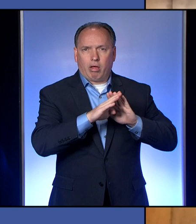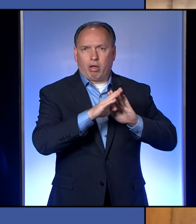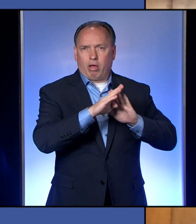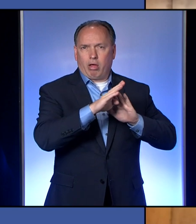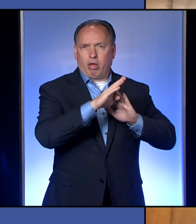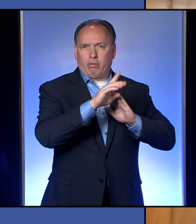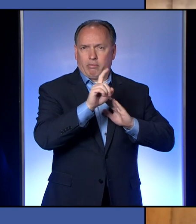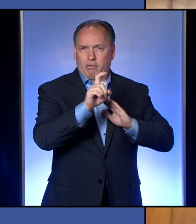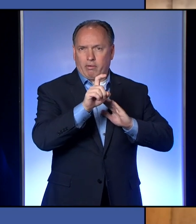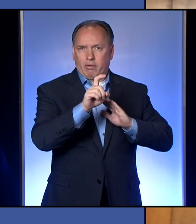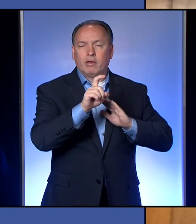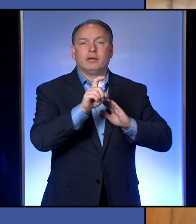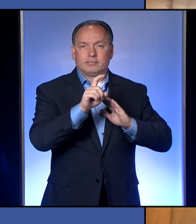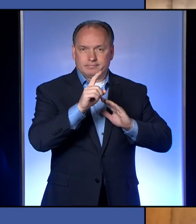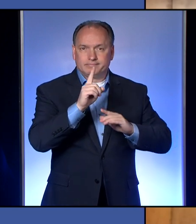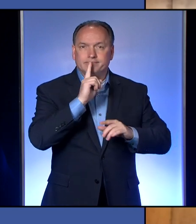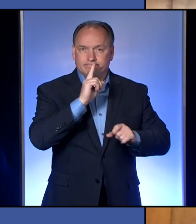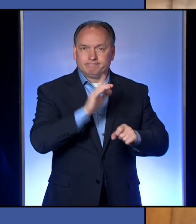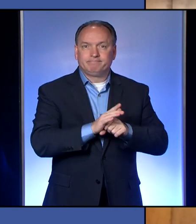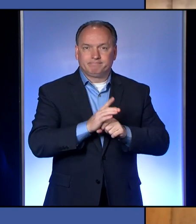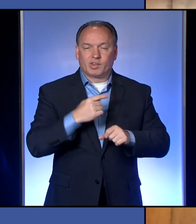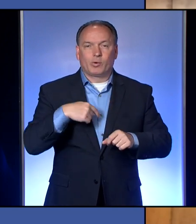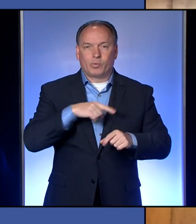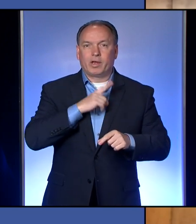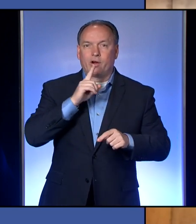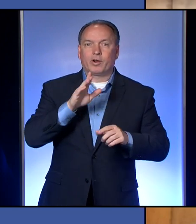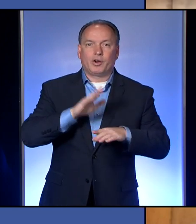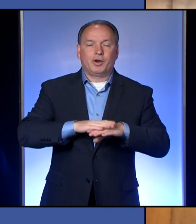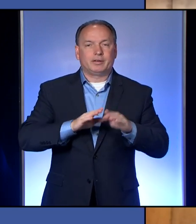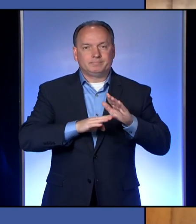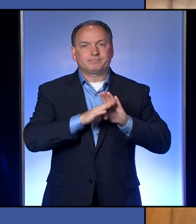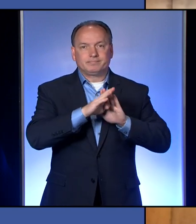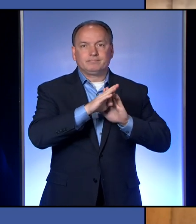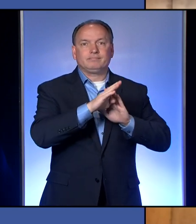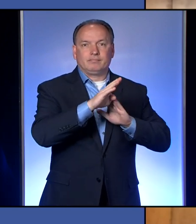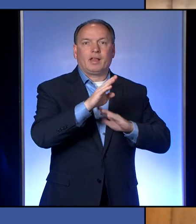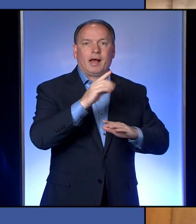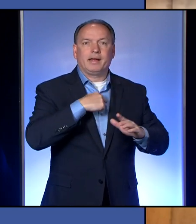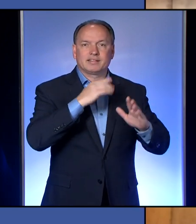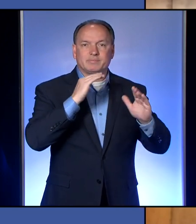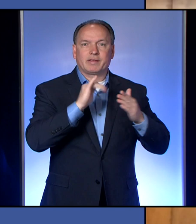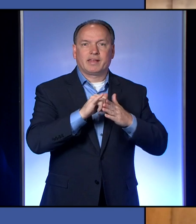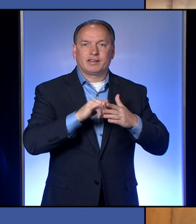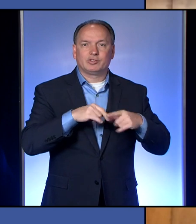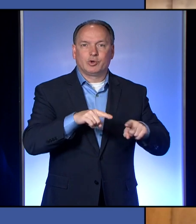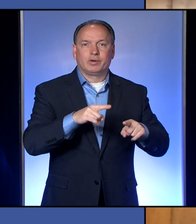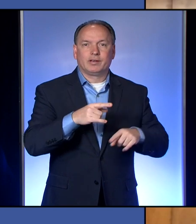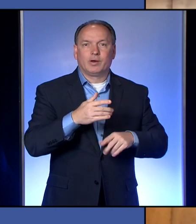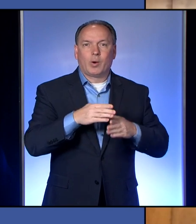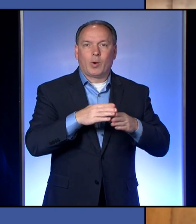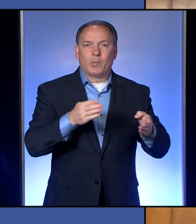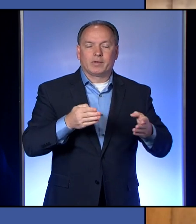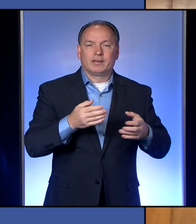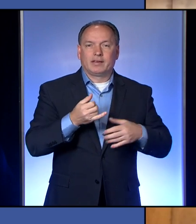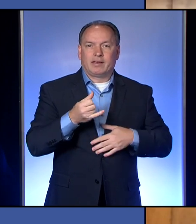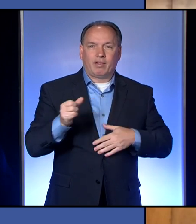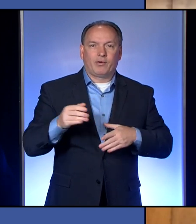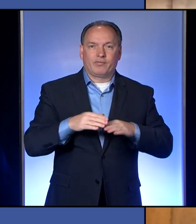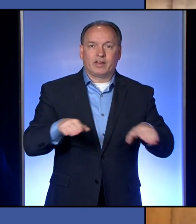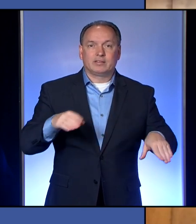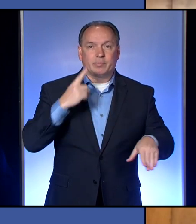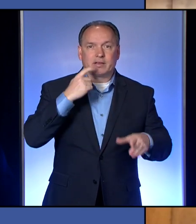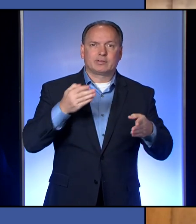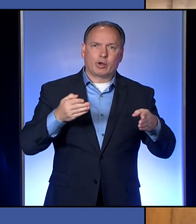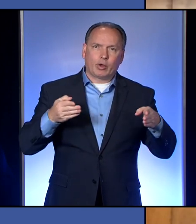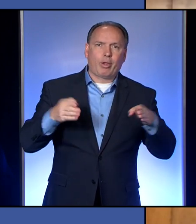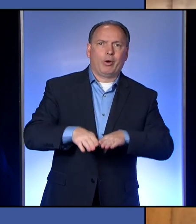Well, we are on an uptick and I would have expected that as we reopen. Since closure is